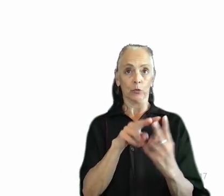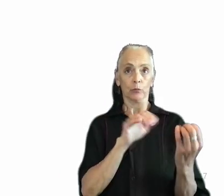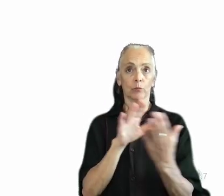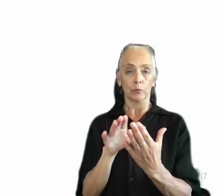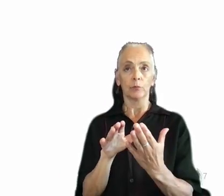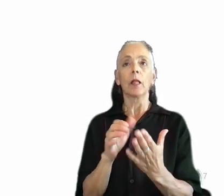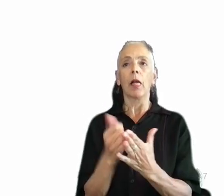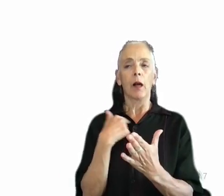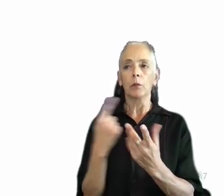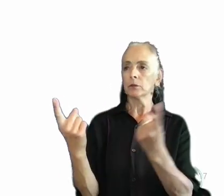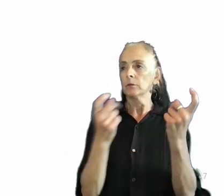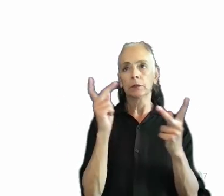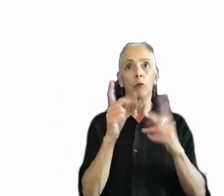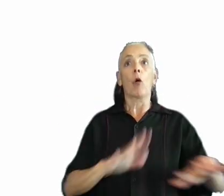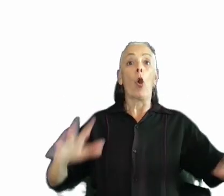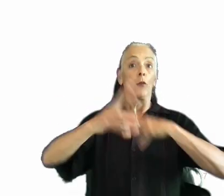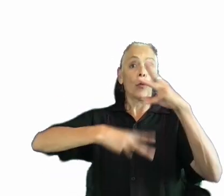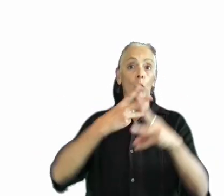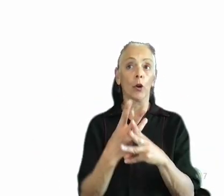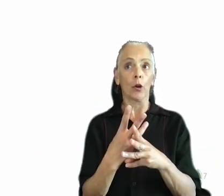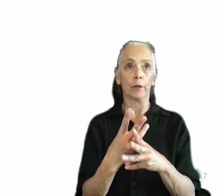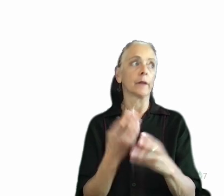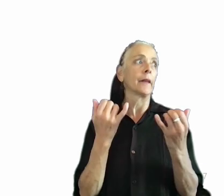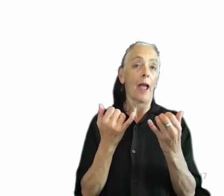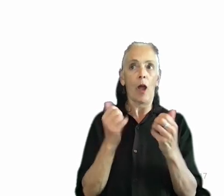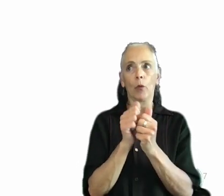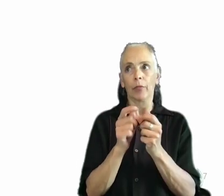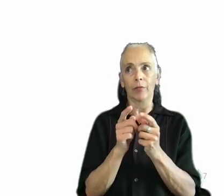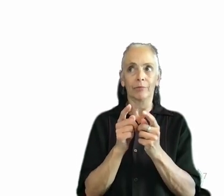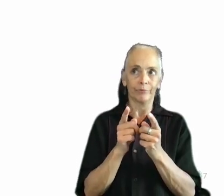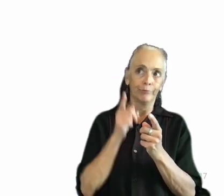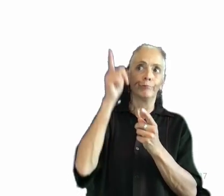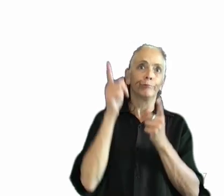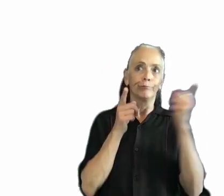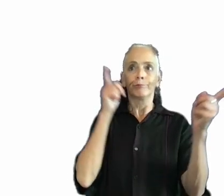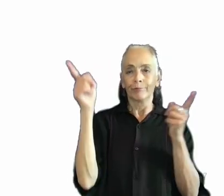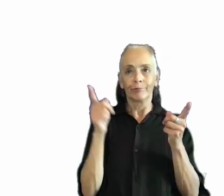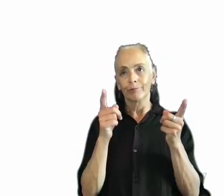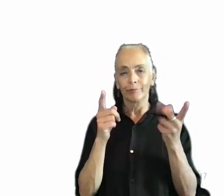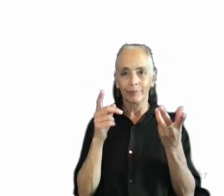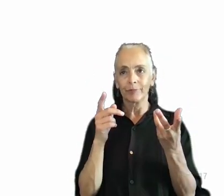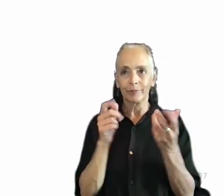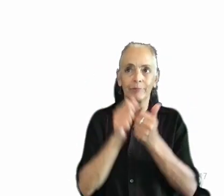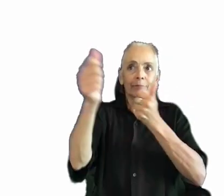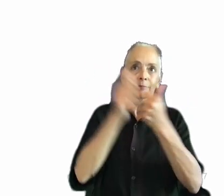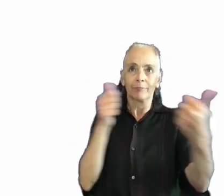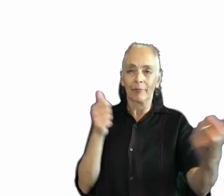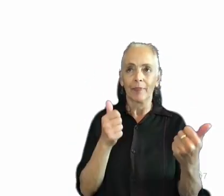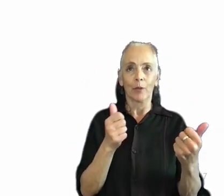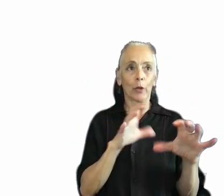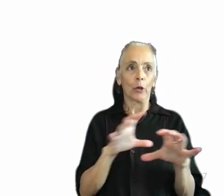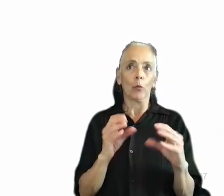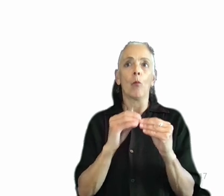people from all over the world, especially now in this remote world, where we can do things virtually much more seamlessly than we were able